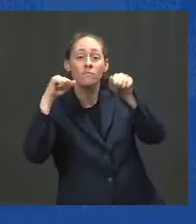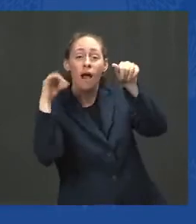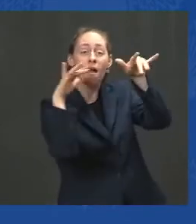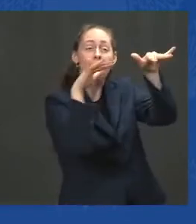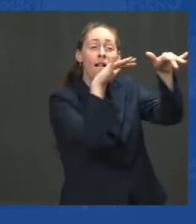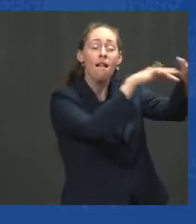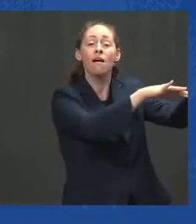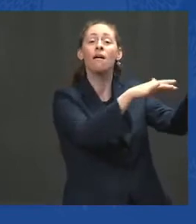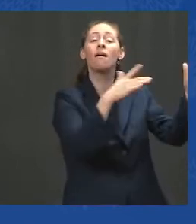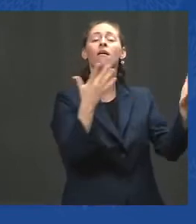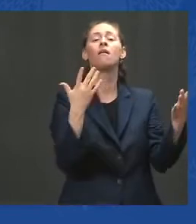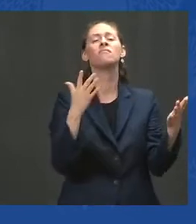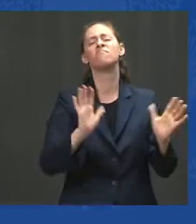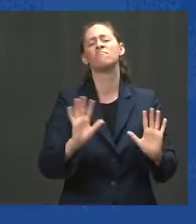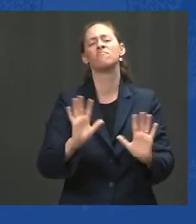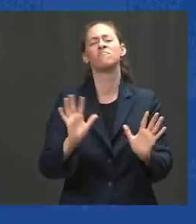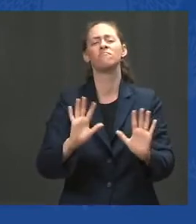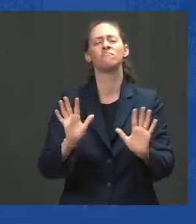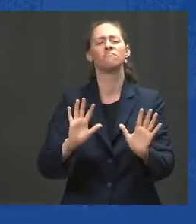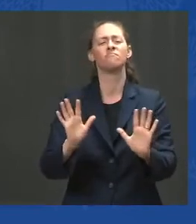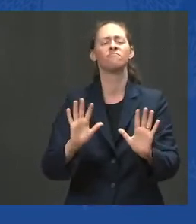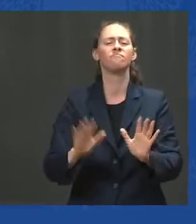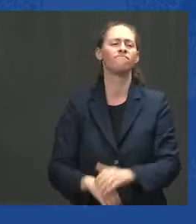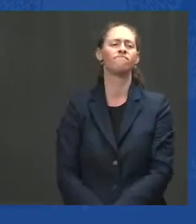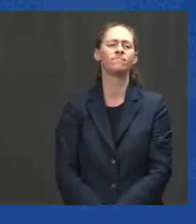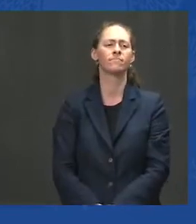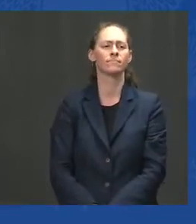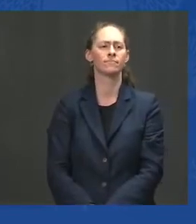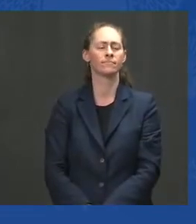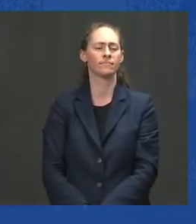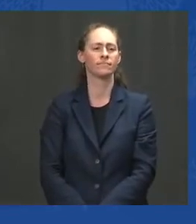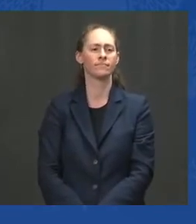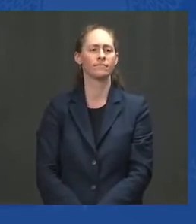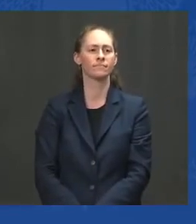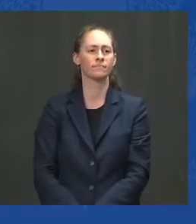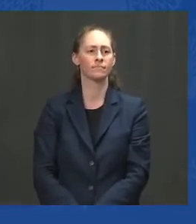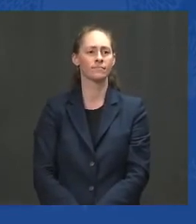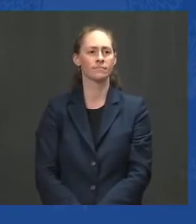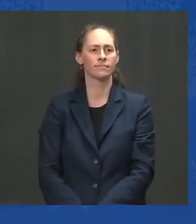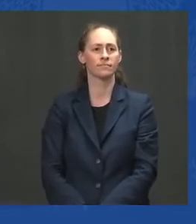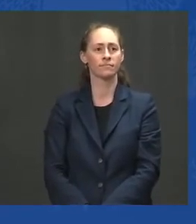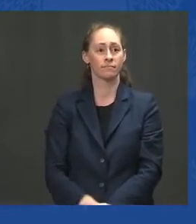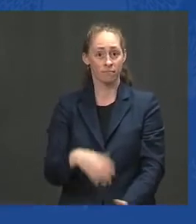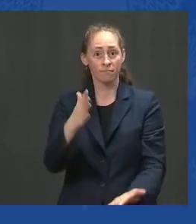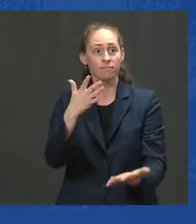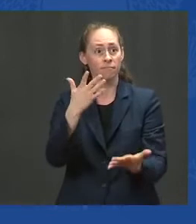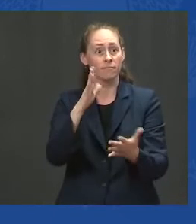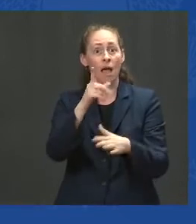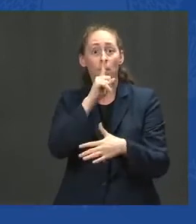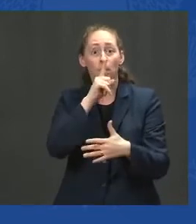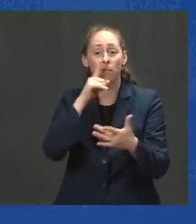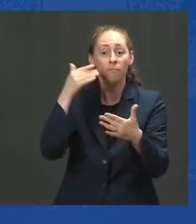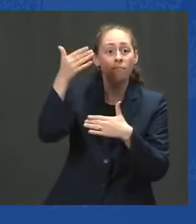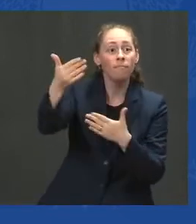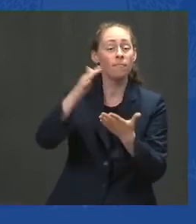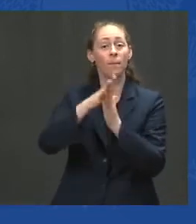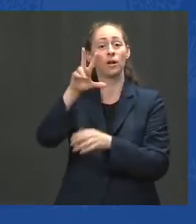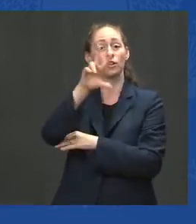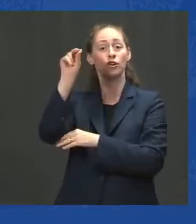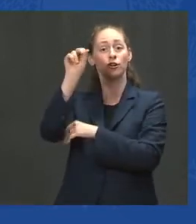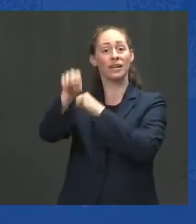lurching into the third decade of conflict. I stand squarely behind my decision.